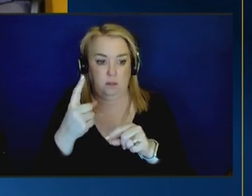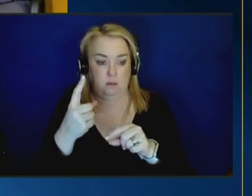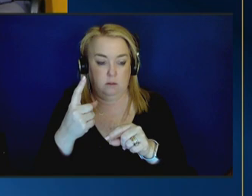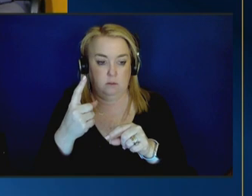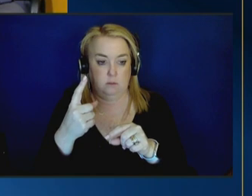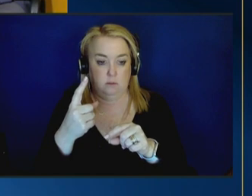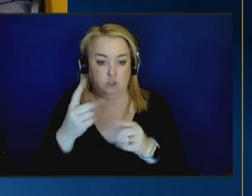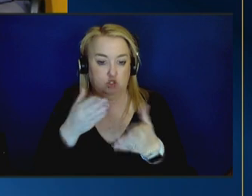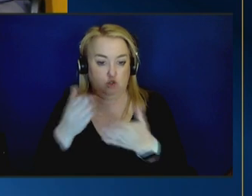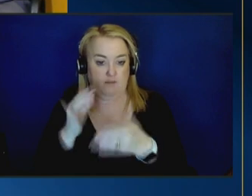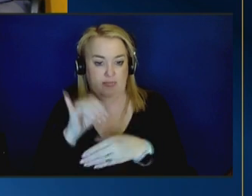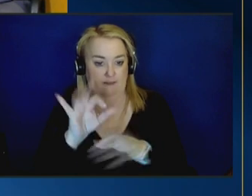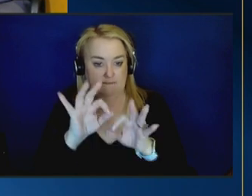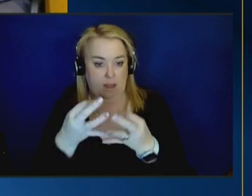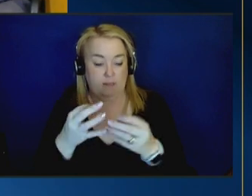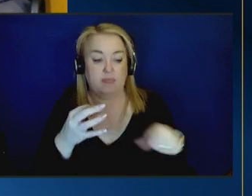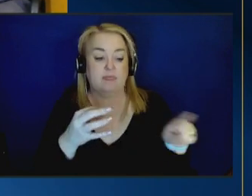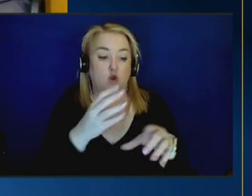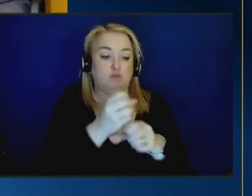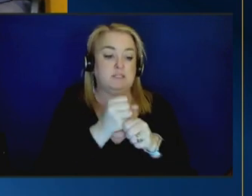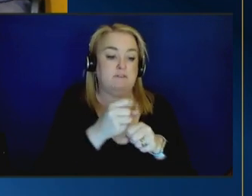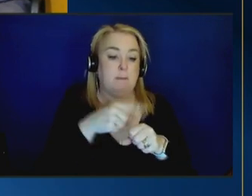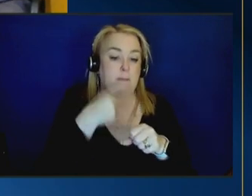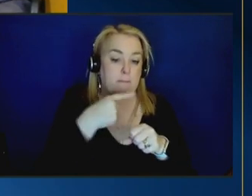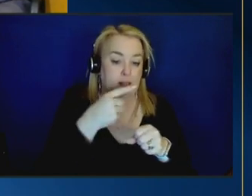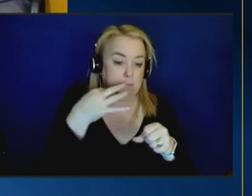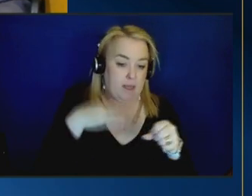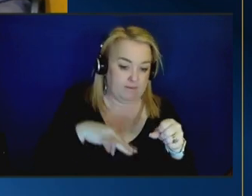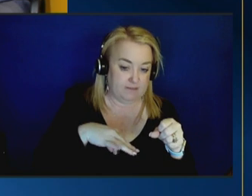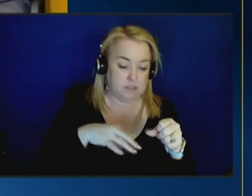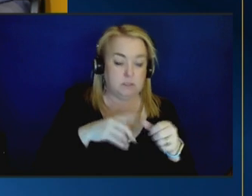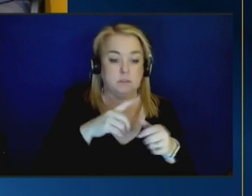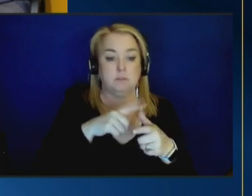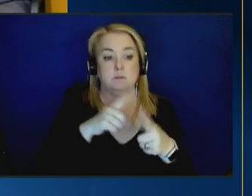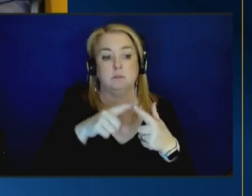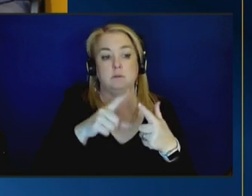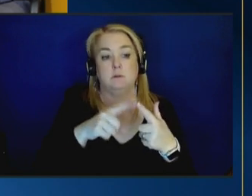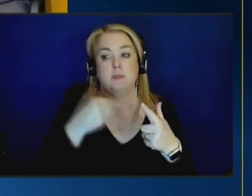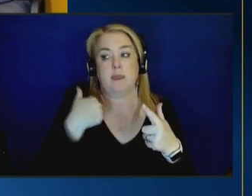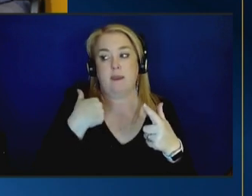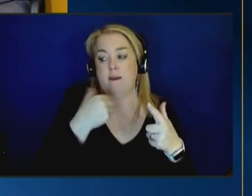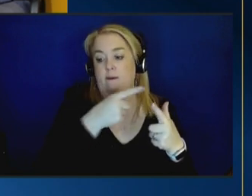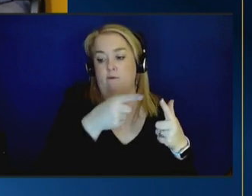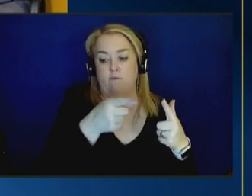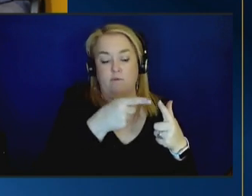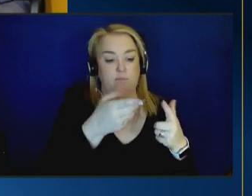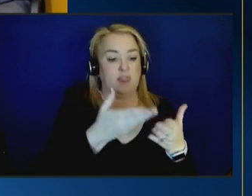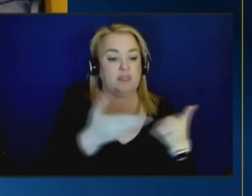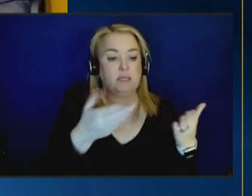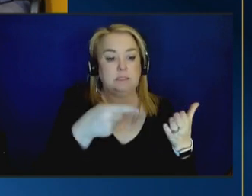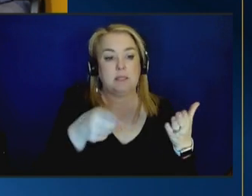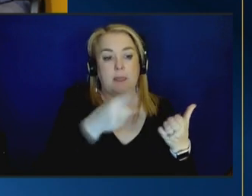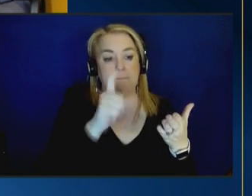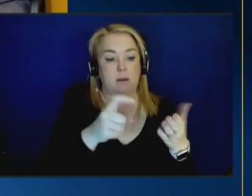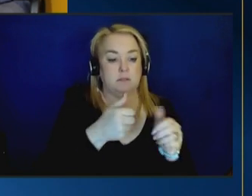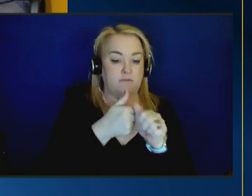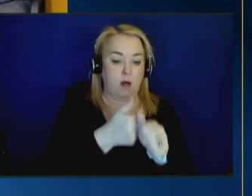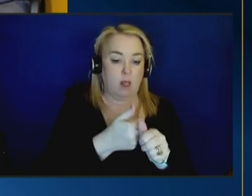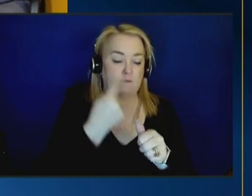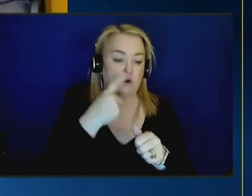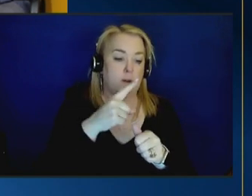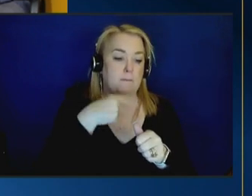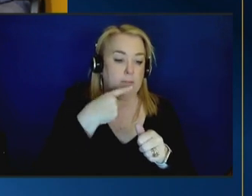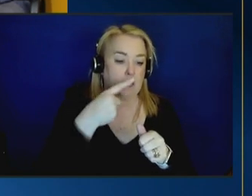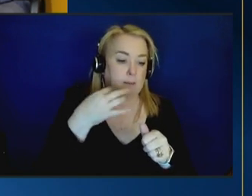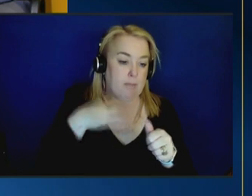receiving public benefits and then they also have um things that they must adhere to for public benefits